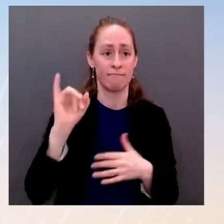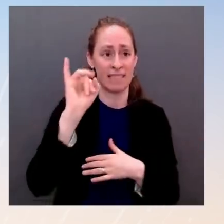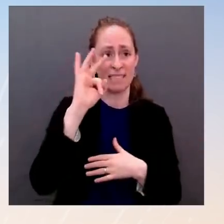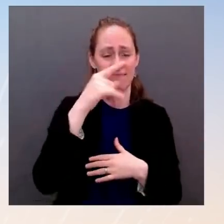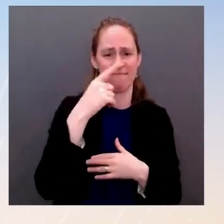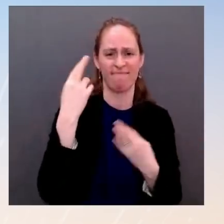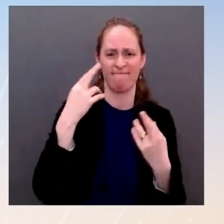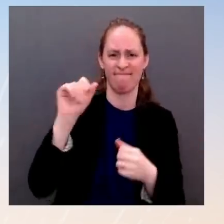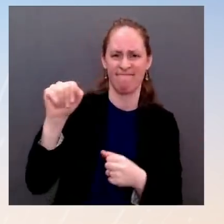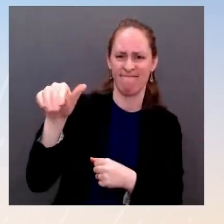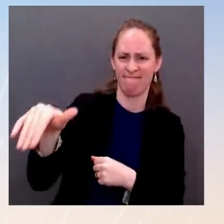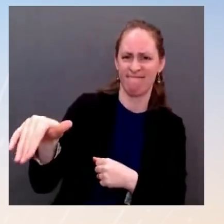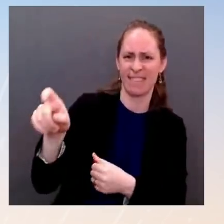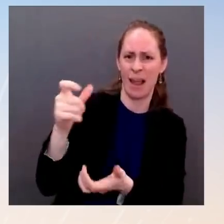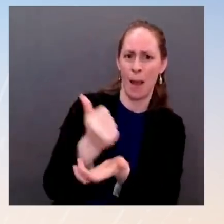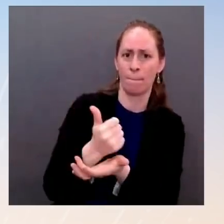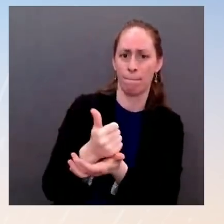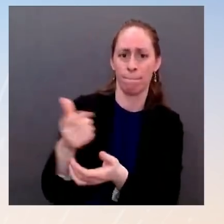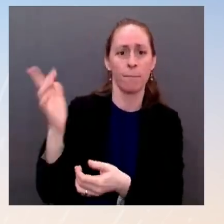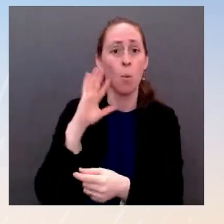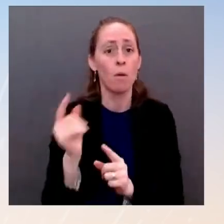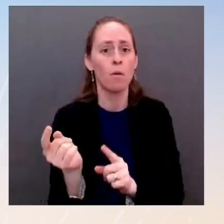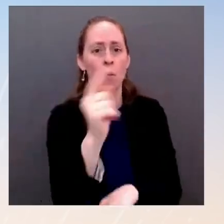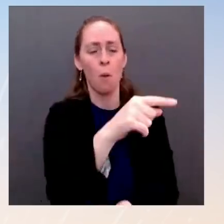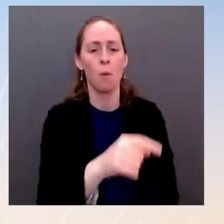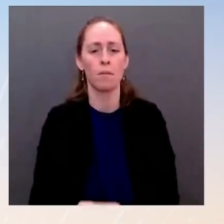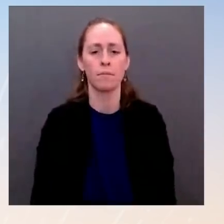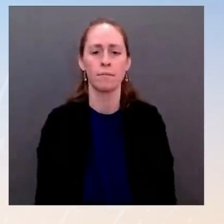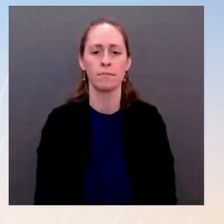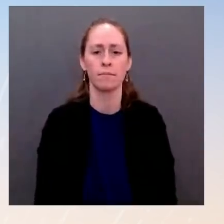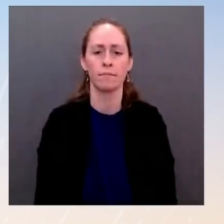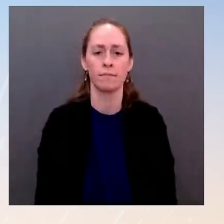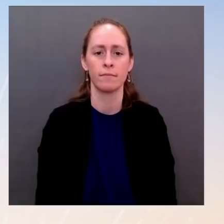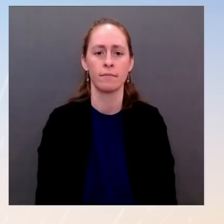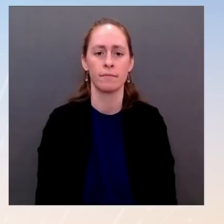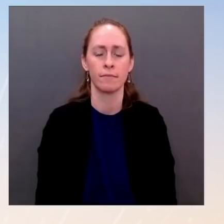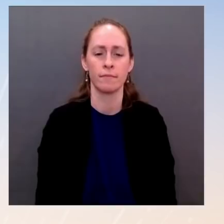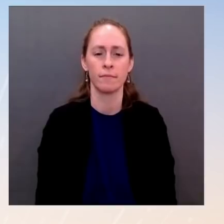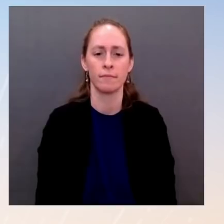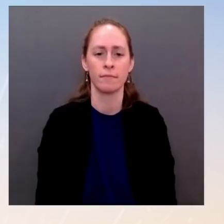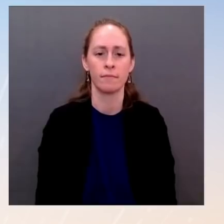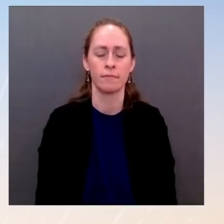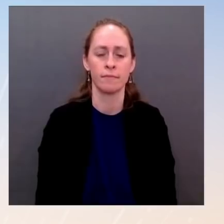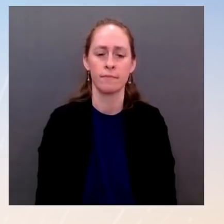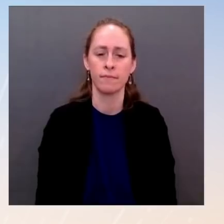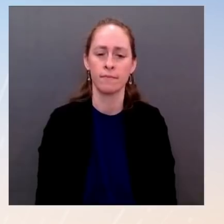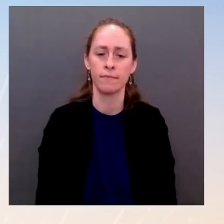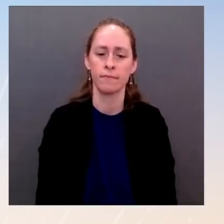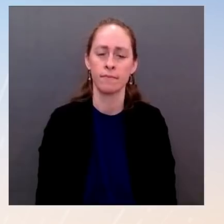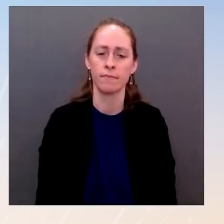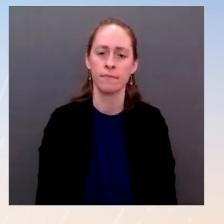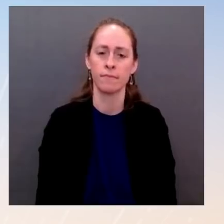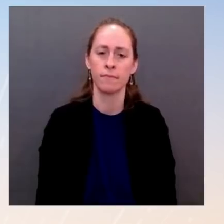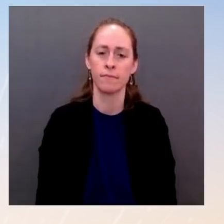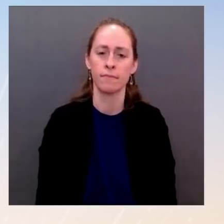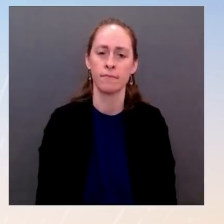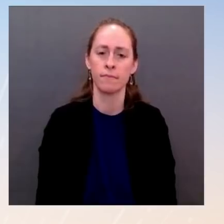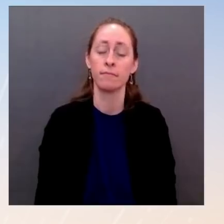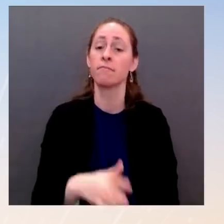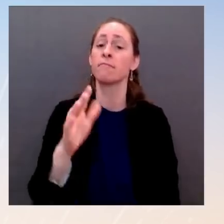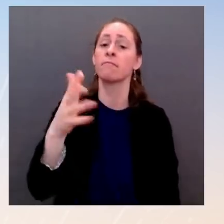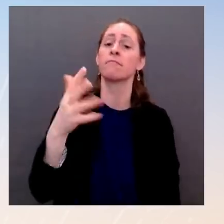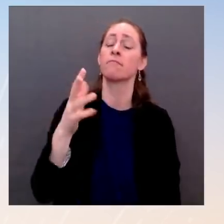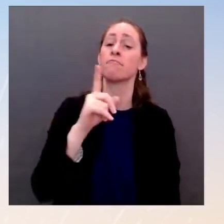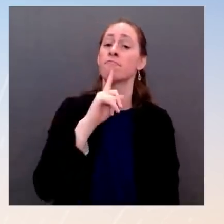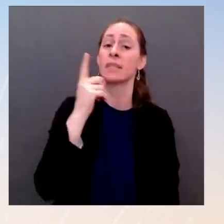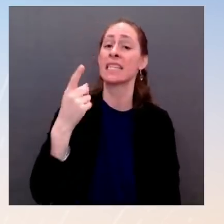for American forces to be a part of that. Finally, I can't get inside the head of President Putin. I'm not going to speculate as to his